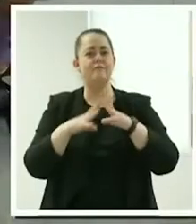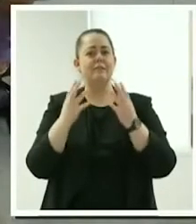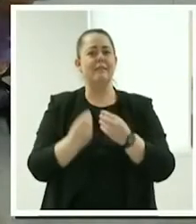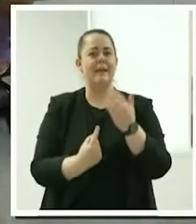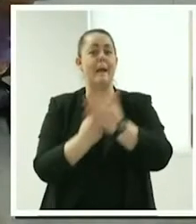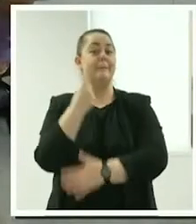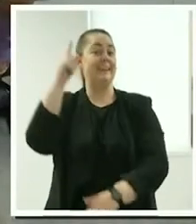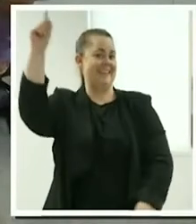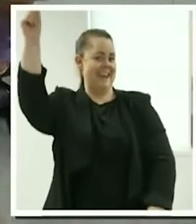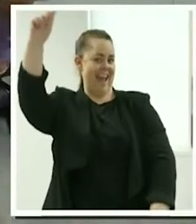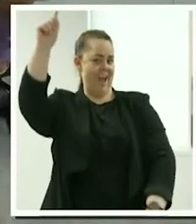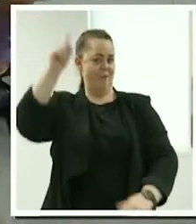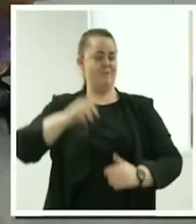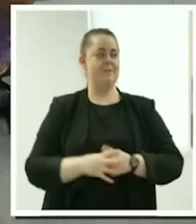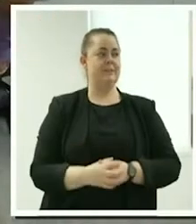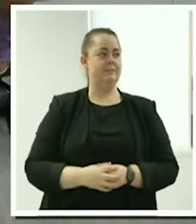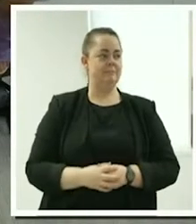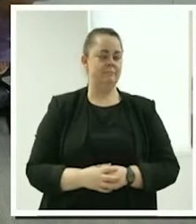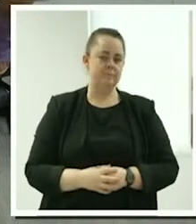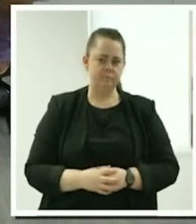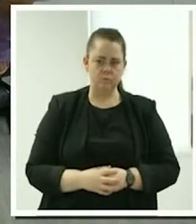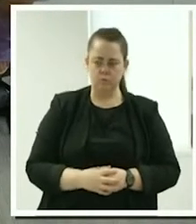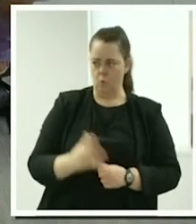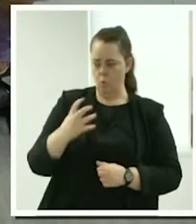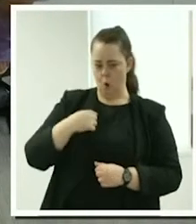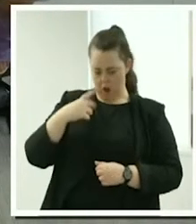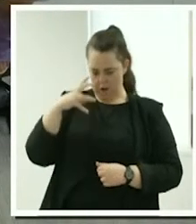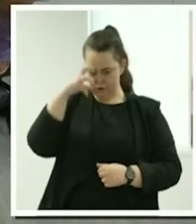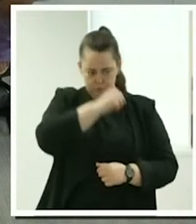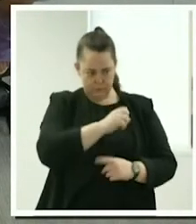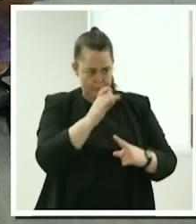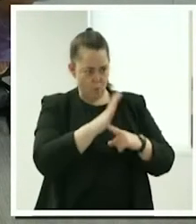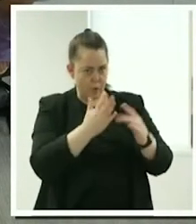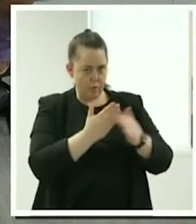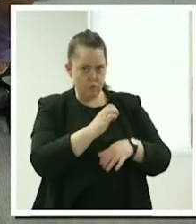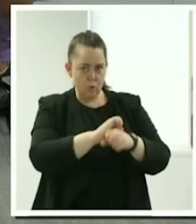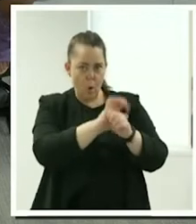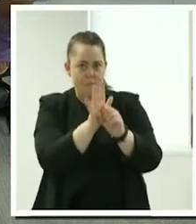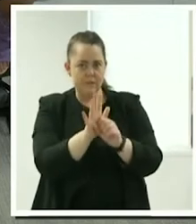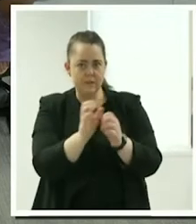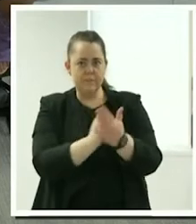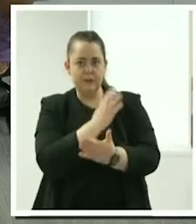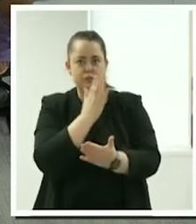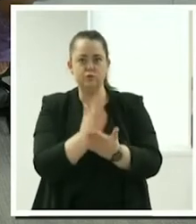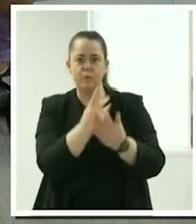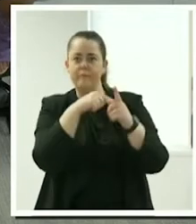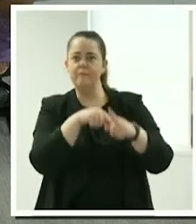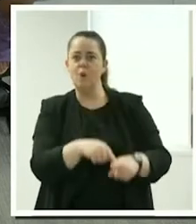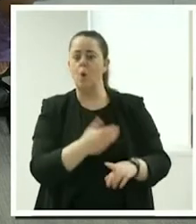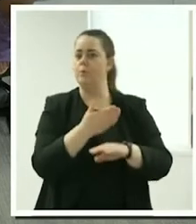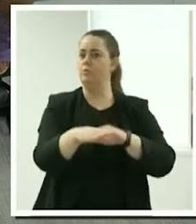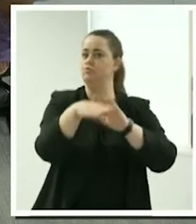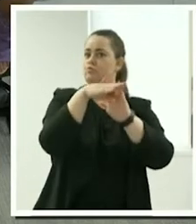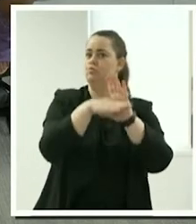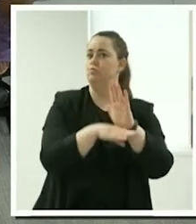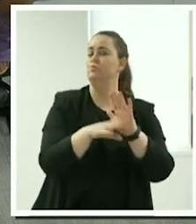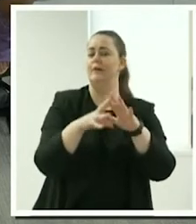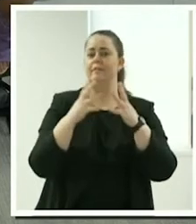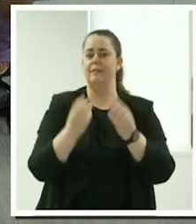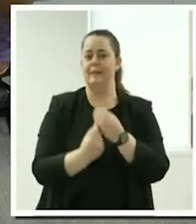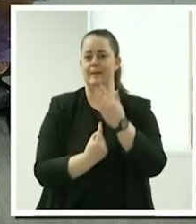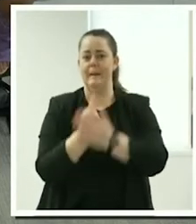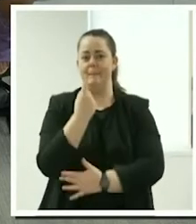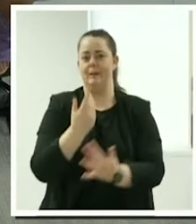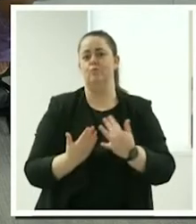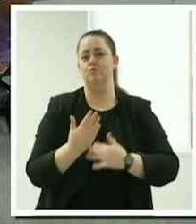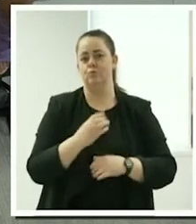That would have been particularly important during COVID I imagine for staying up to speed on what was actually happening in that space.